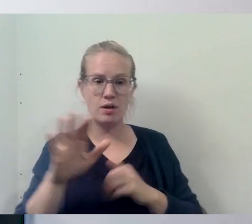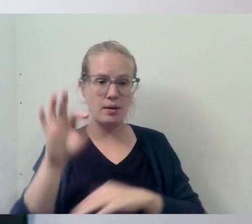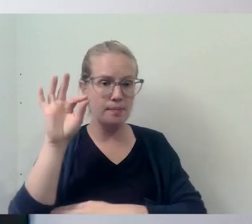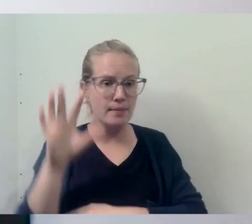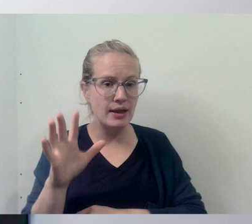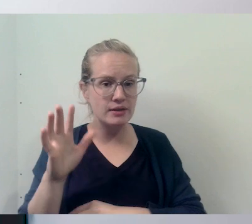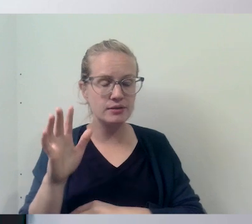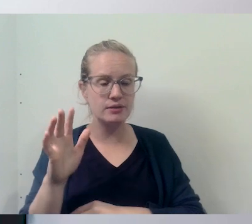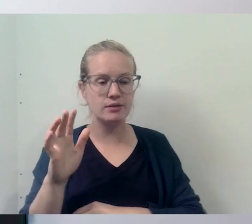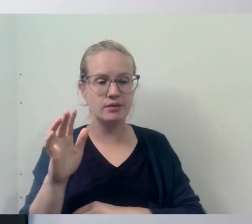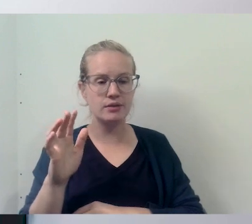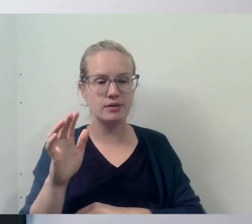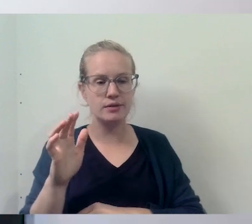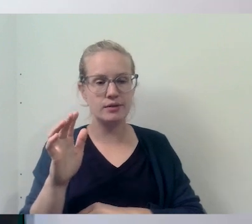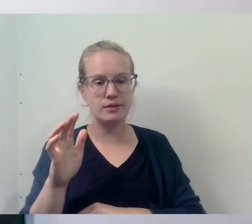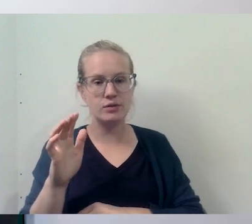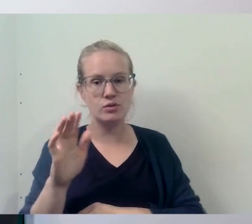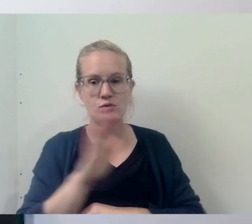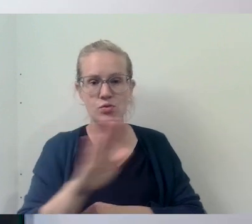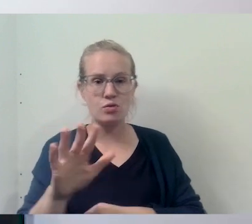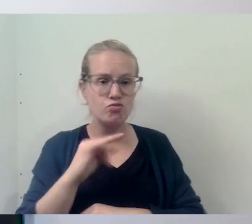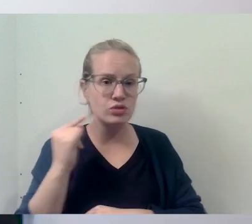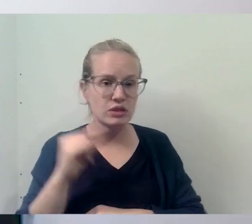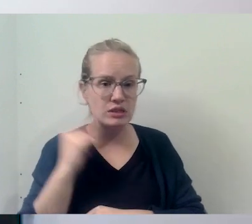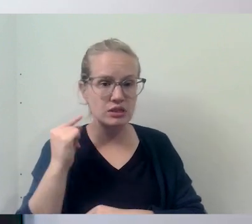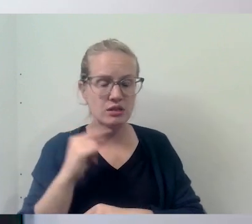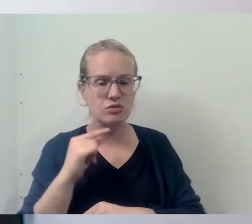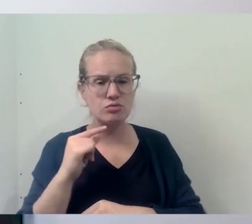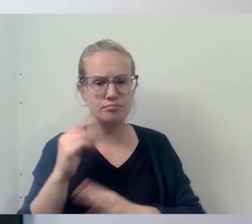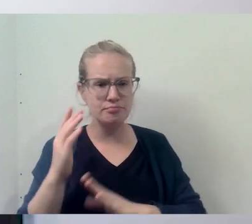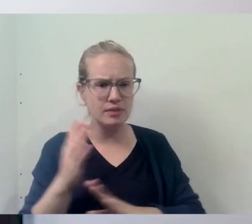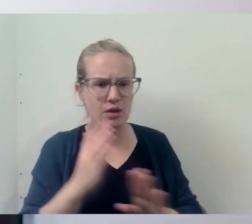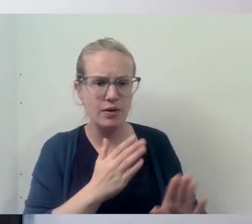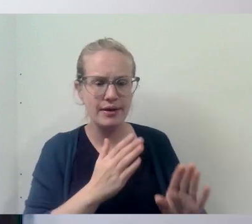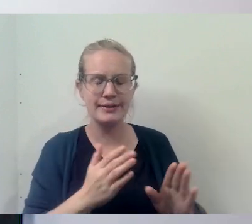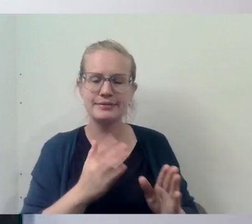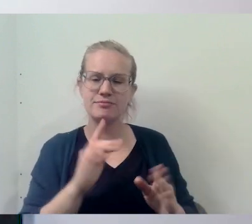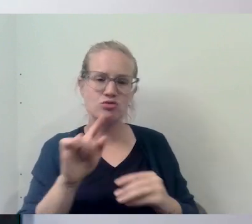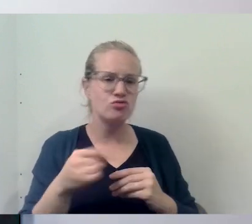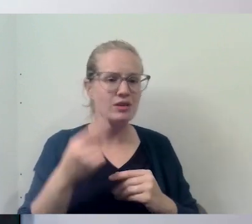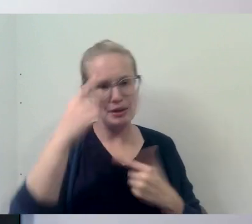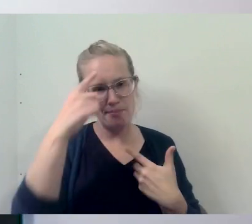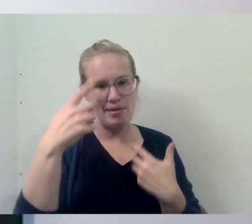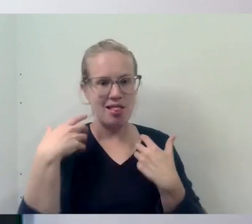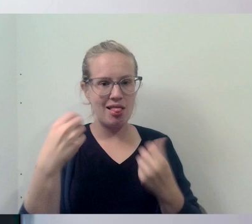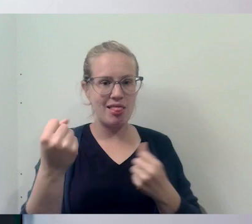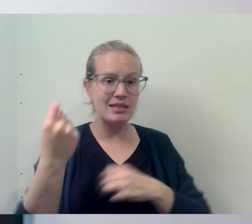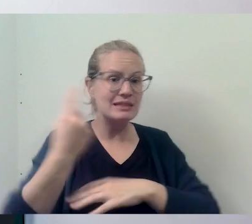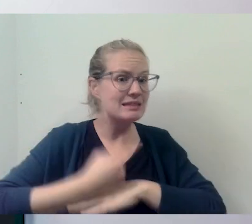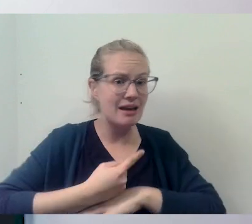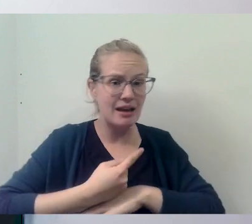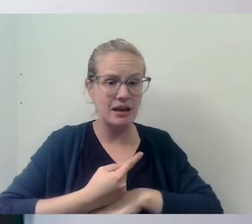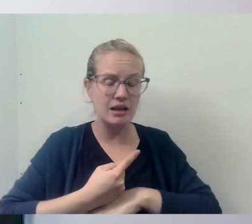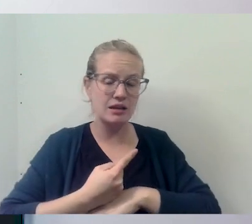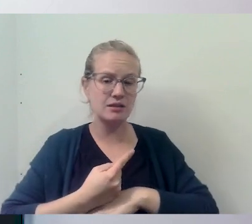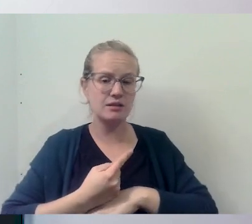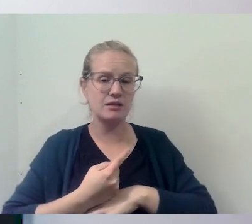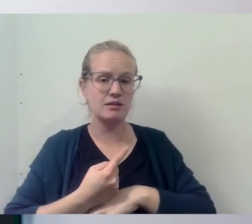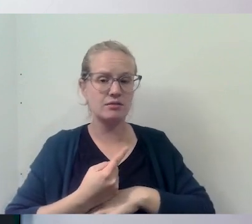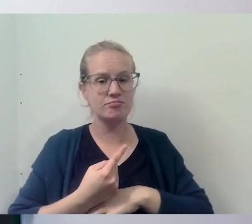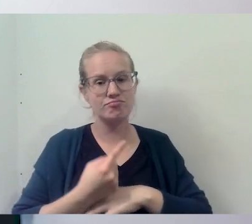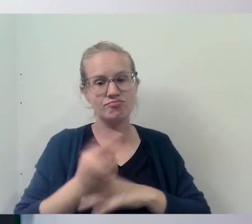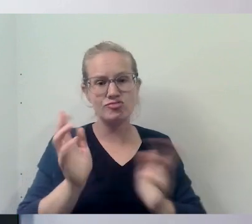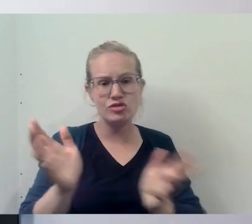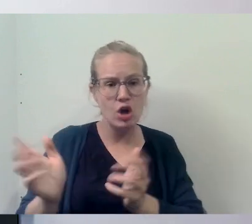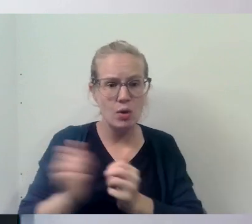or, um, your priest to organize, even if it's just a mental health day, you know, to, and